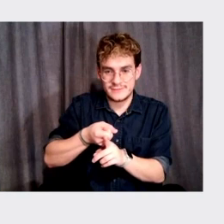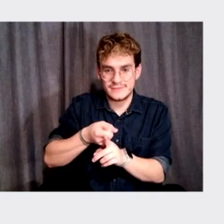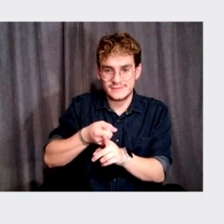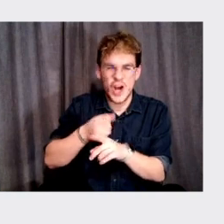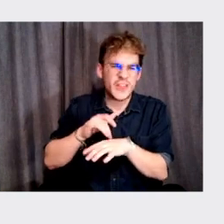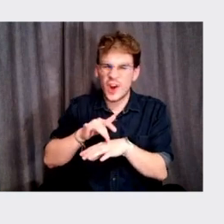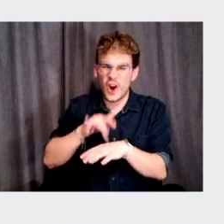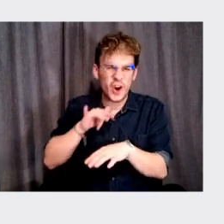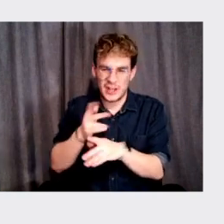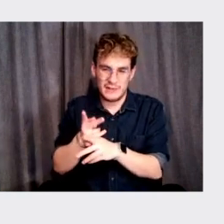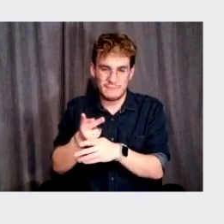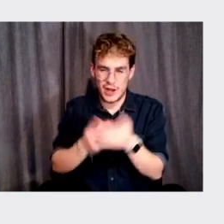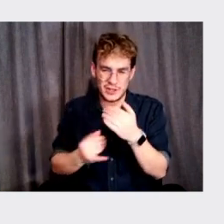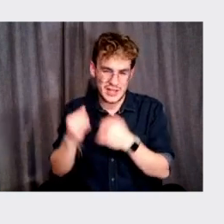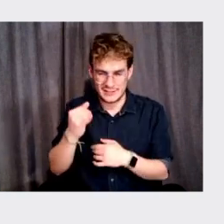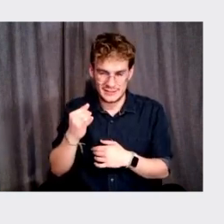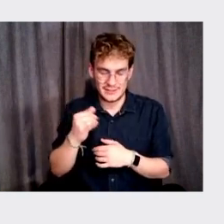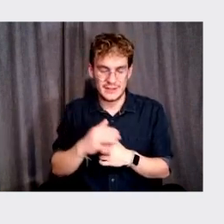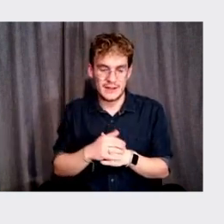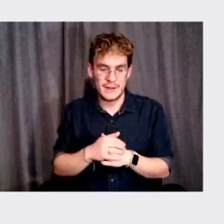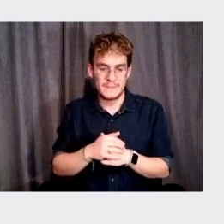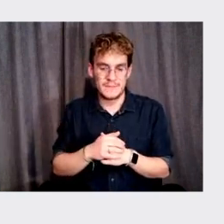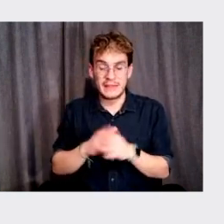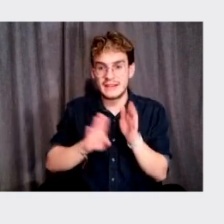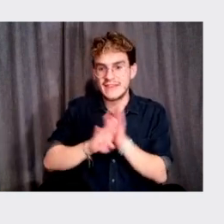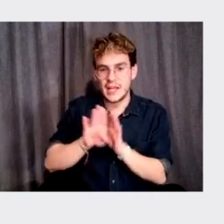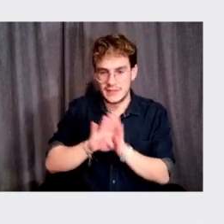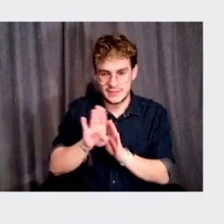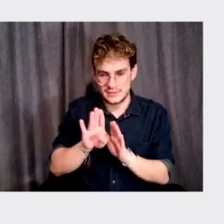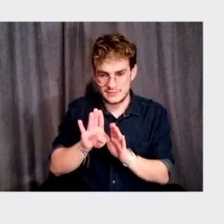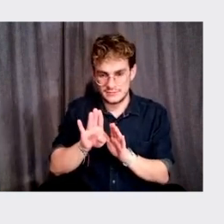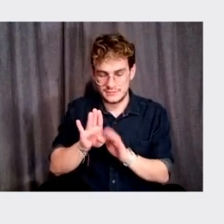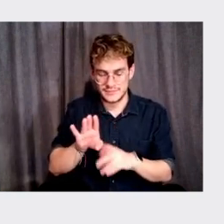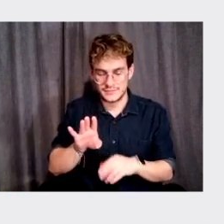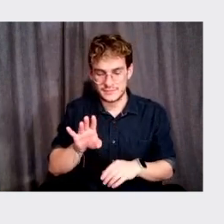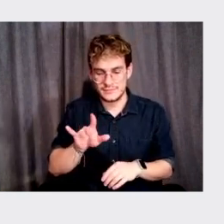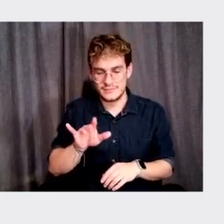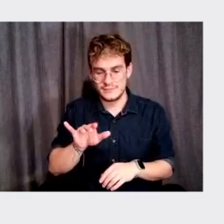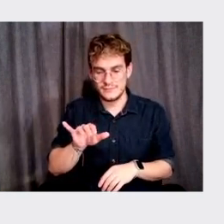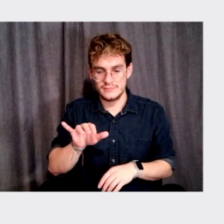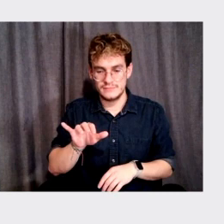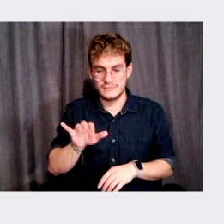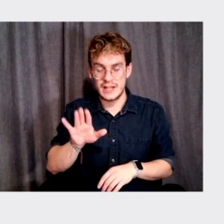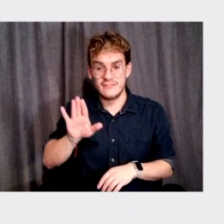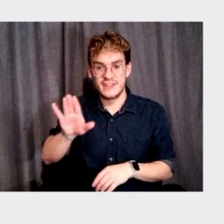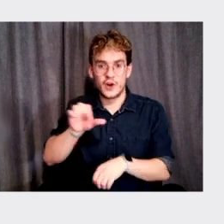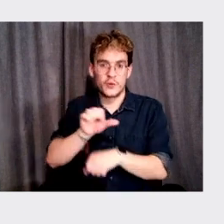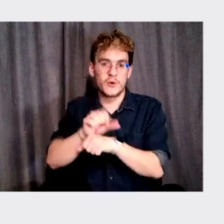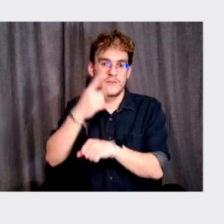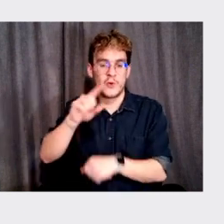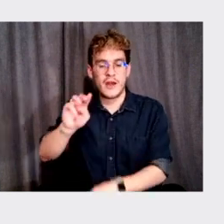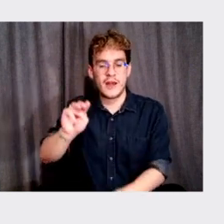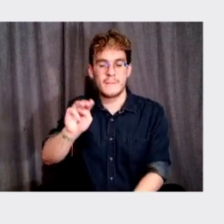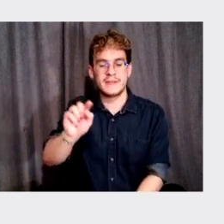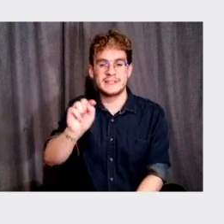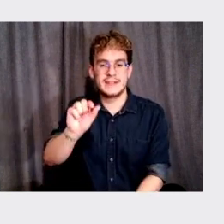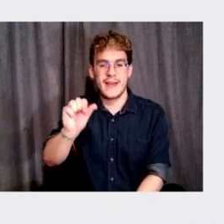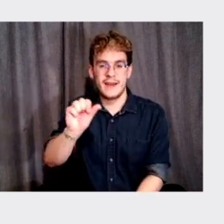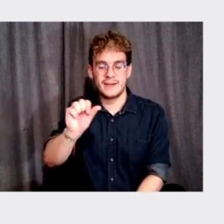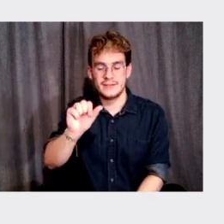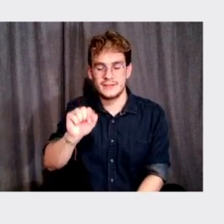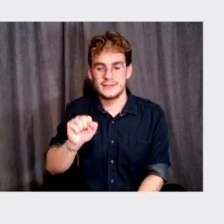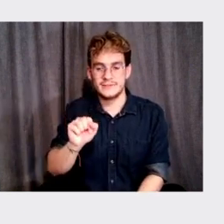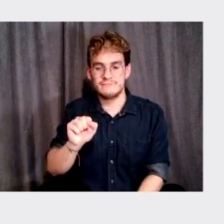early project and, uh, the development of, um, their work for the MTA. Um,